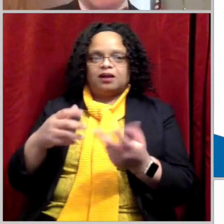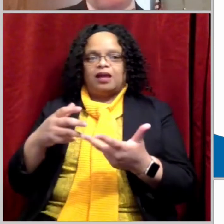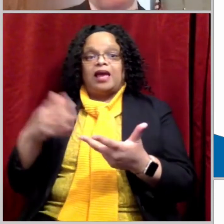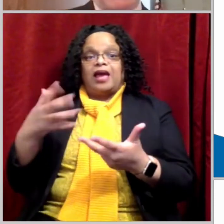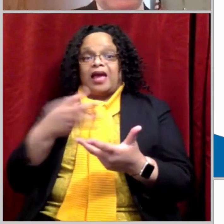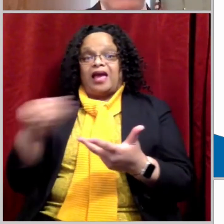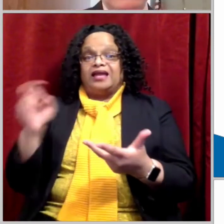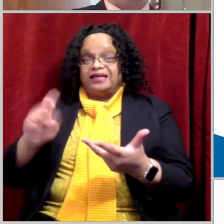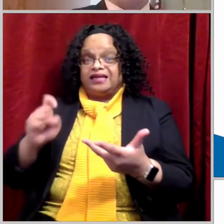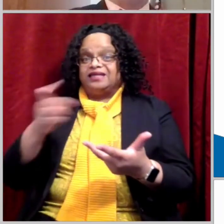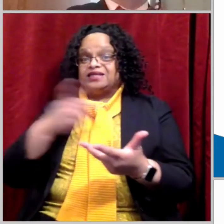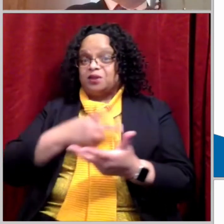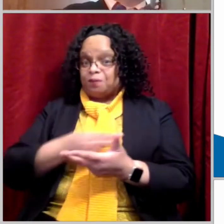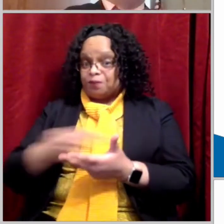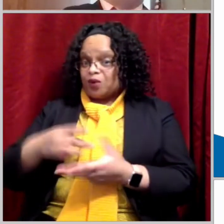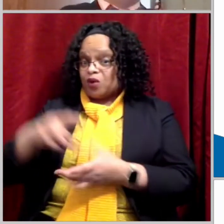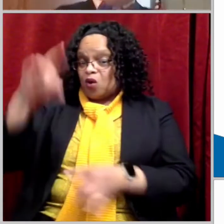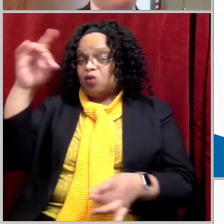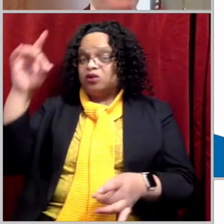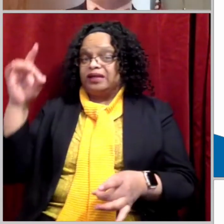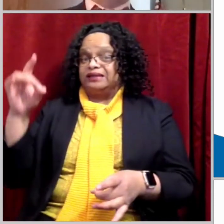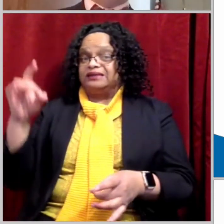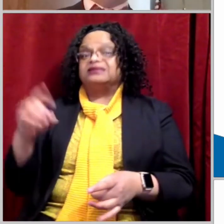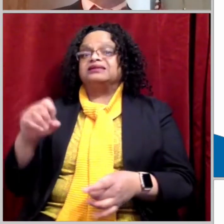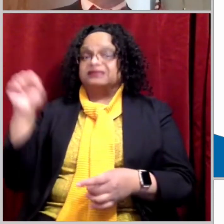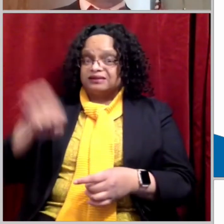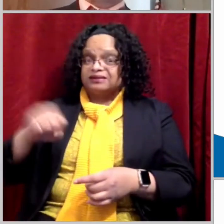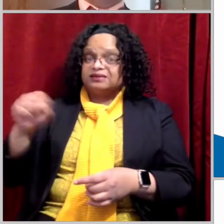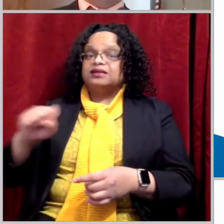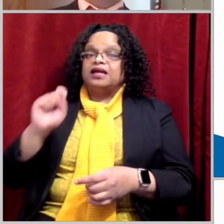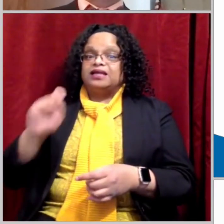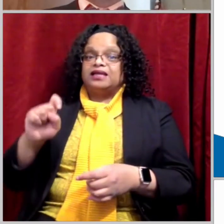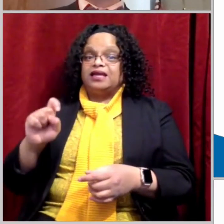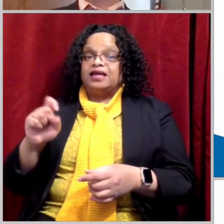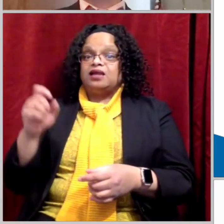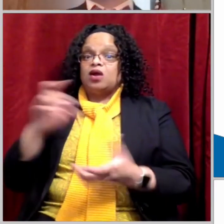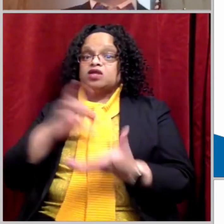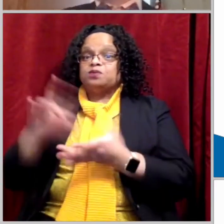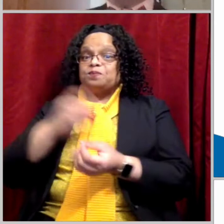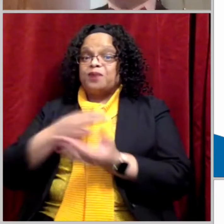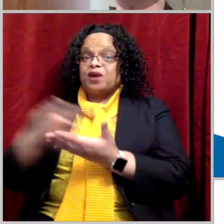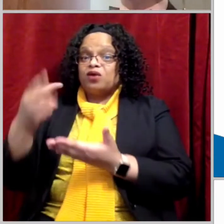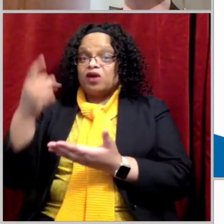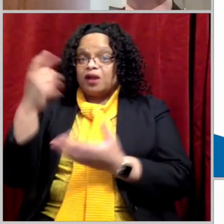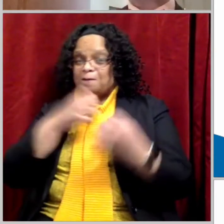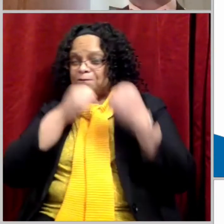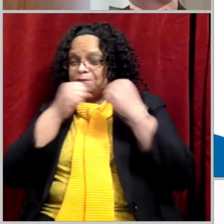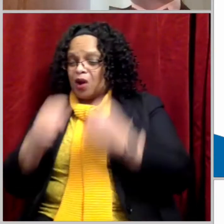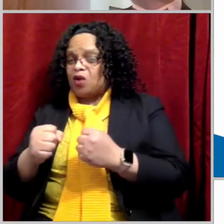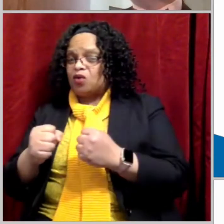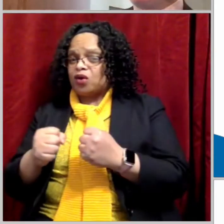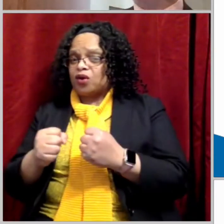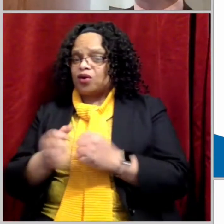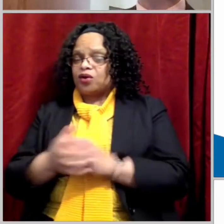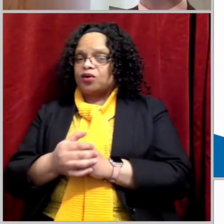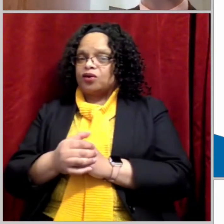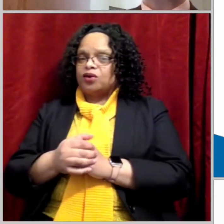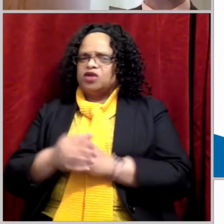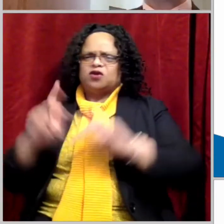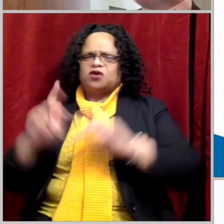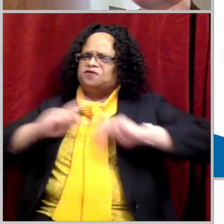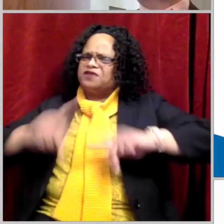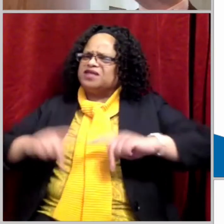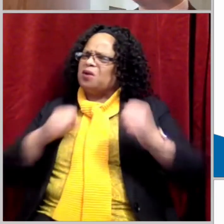the kingdom of God. And we need empowerment. Not a physical kind of empowerment,